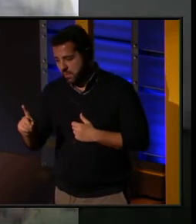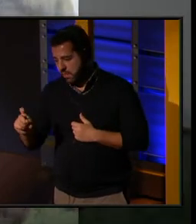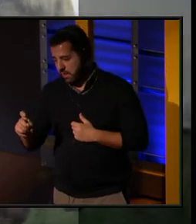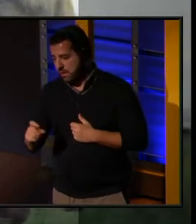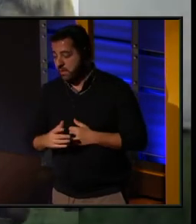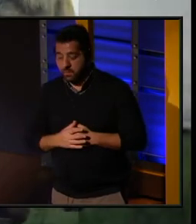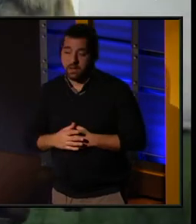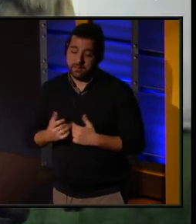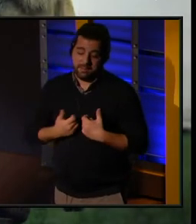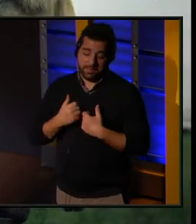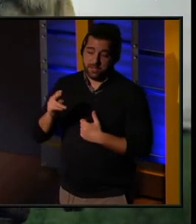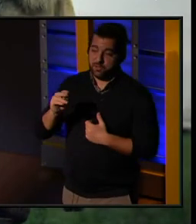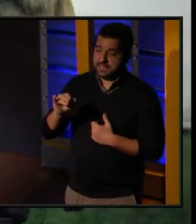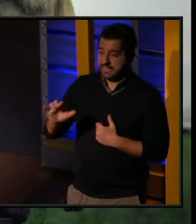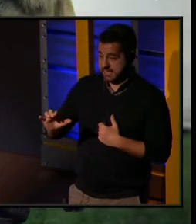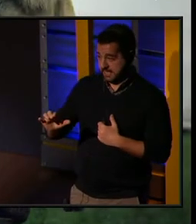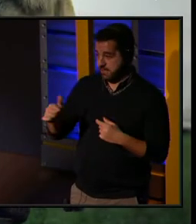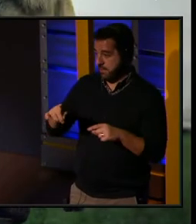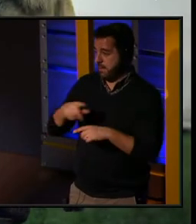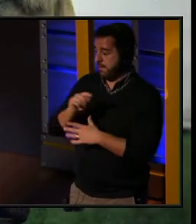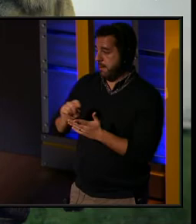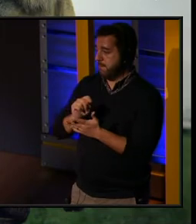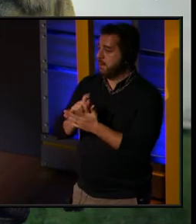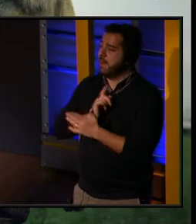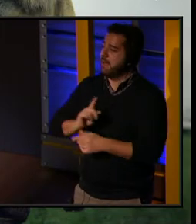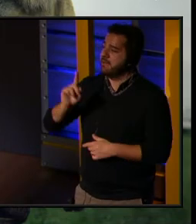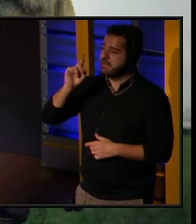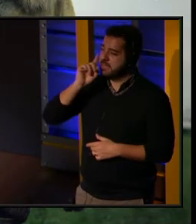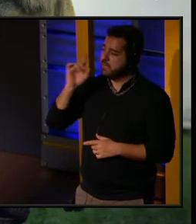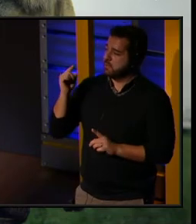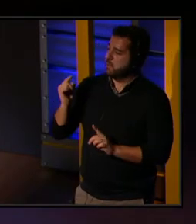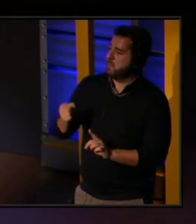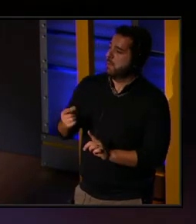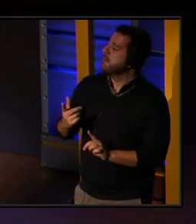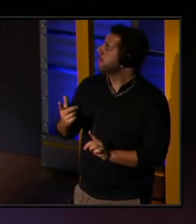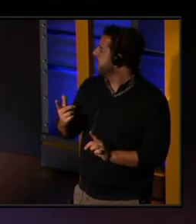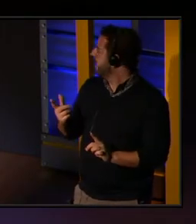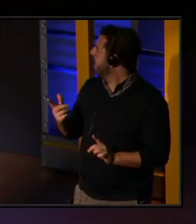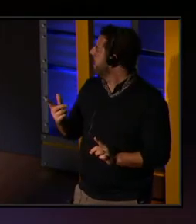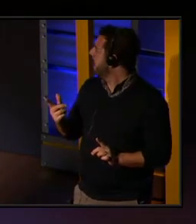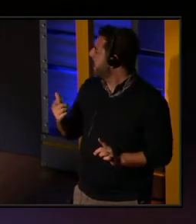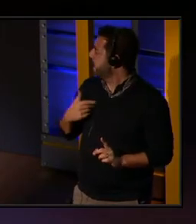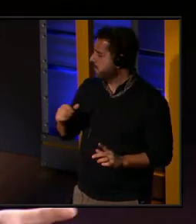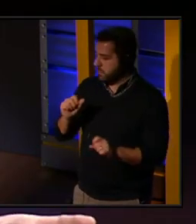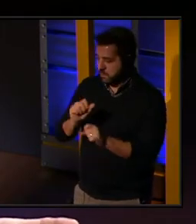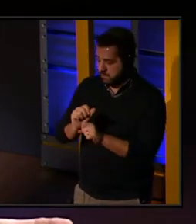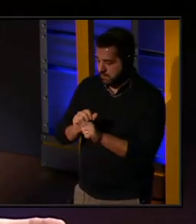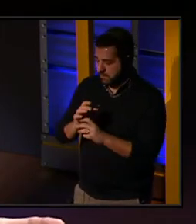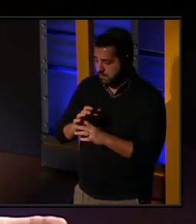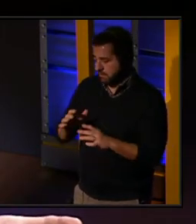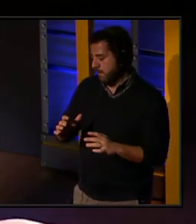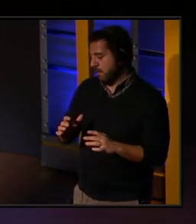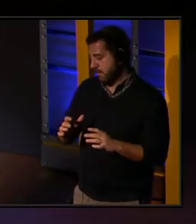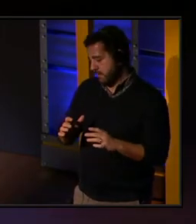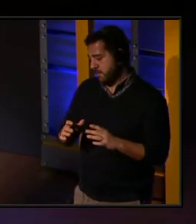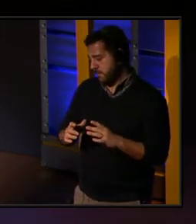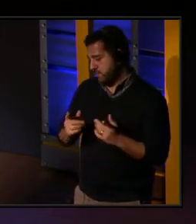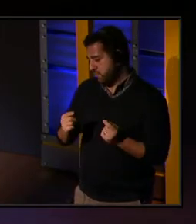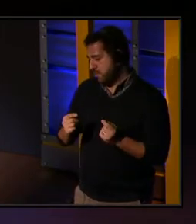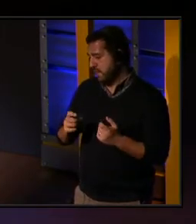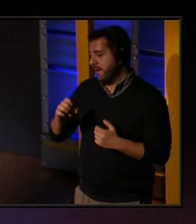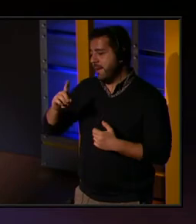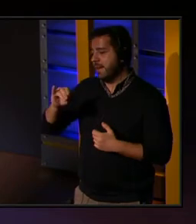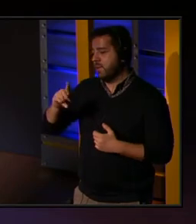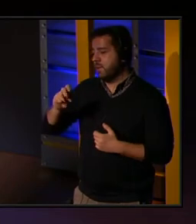Well, I was in New York City at the time. So I think there came a point I had been working a lot, doing a lot of